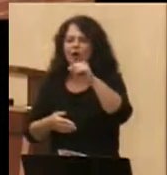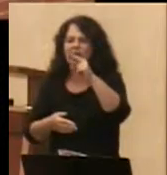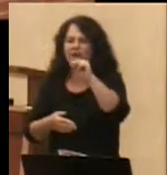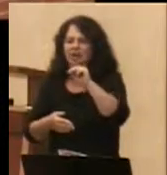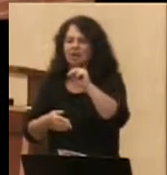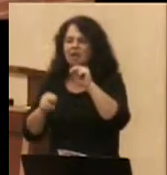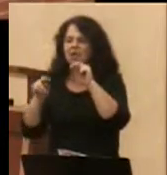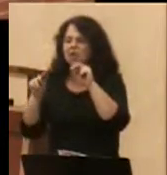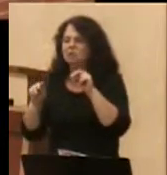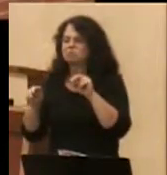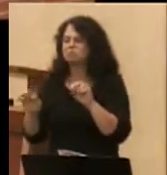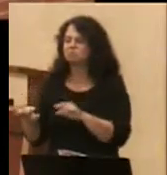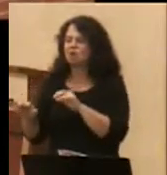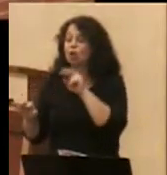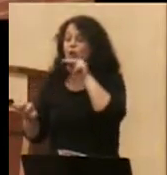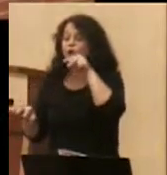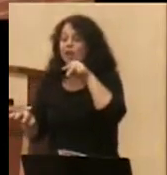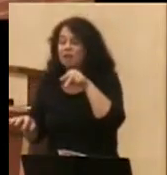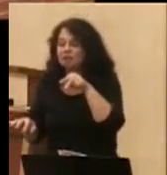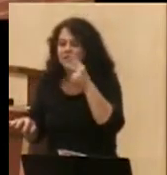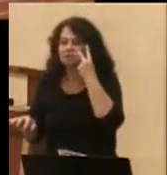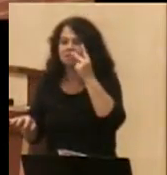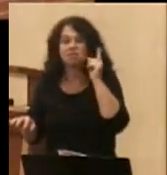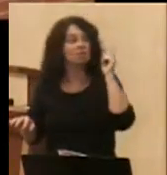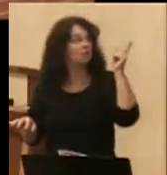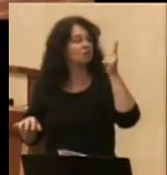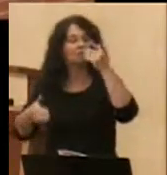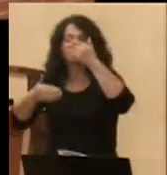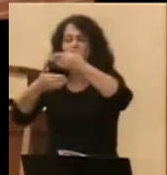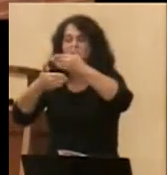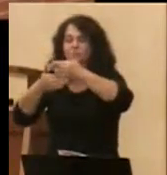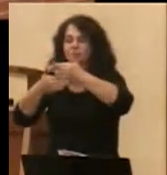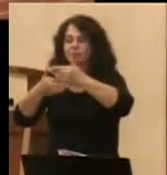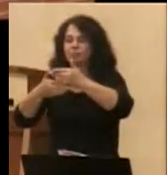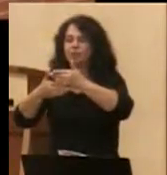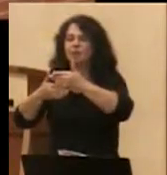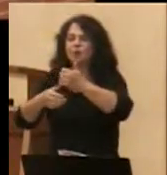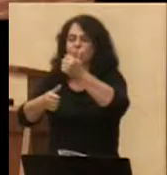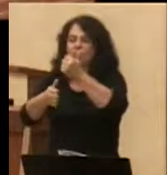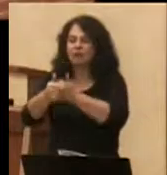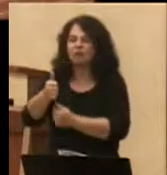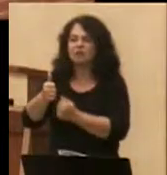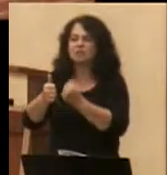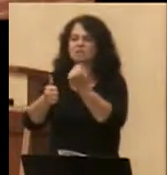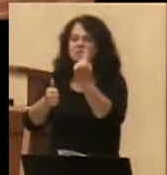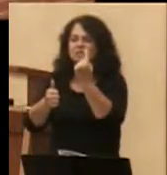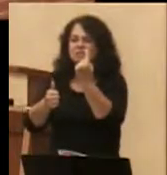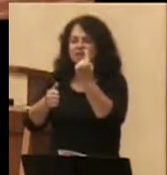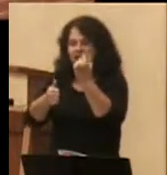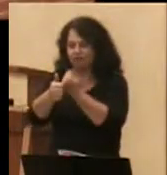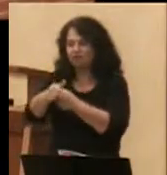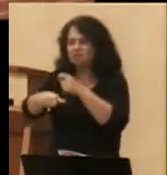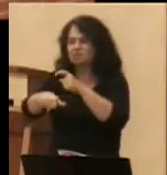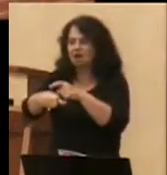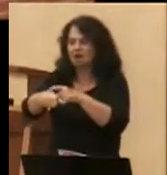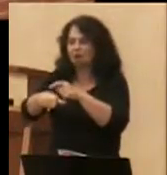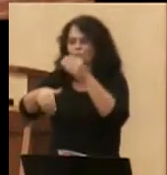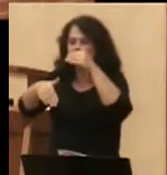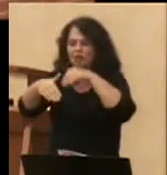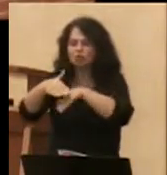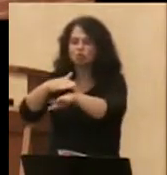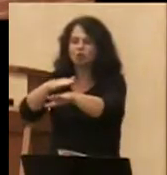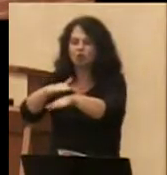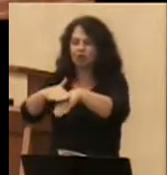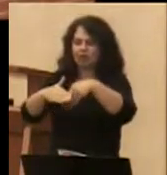However, every time you entered or exited that sanctuary, you could easily see Luther's rose